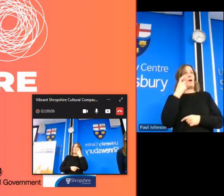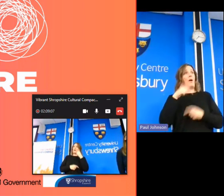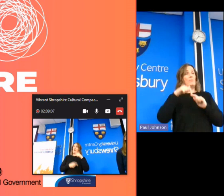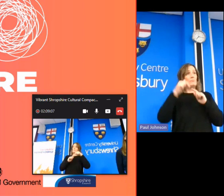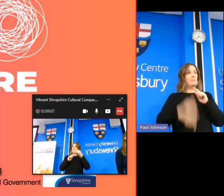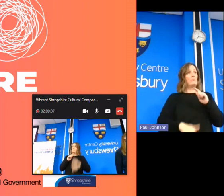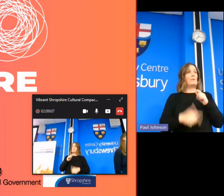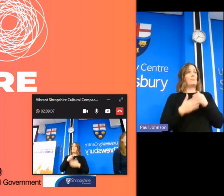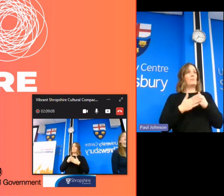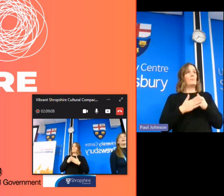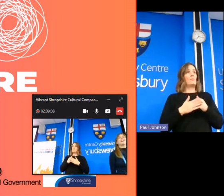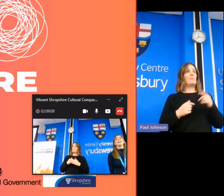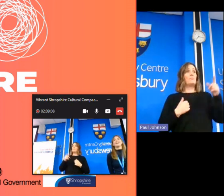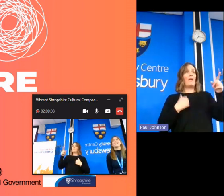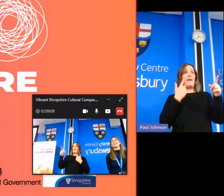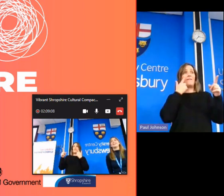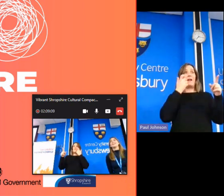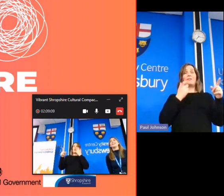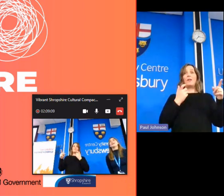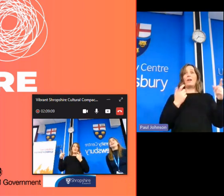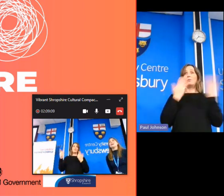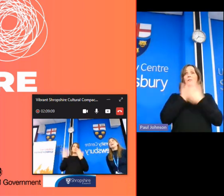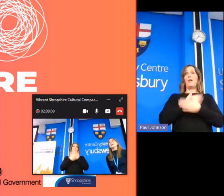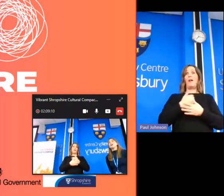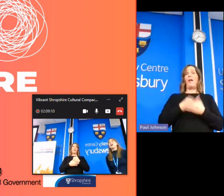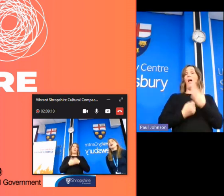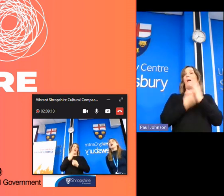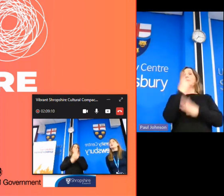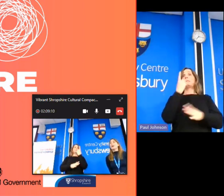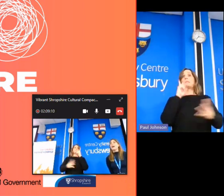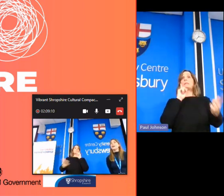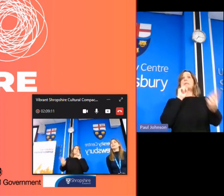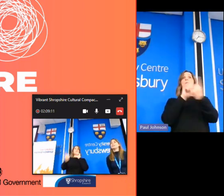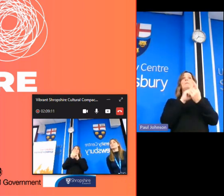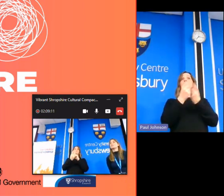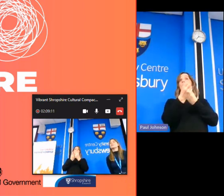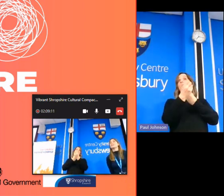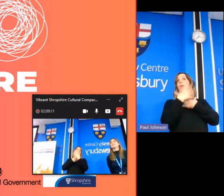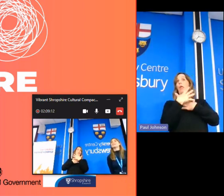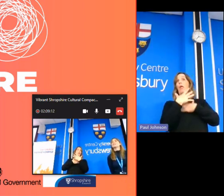um but i find that tonight because i just happened to meet somebody okay